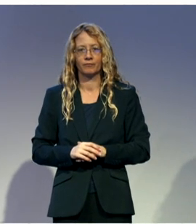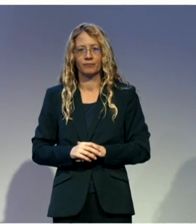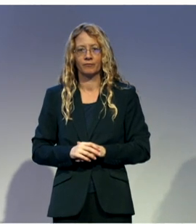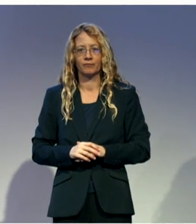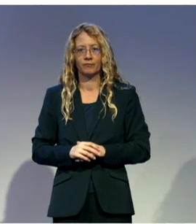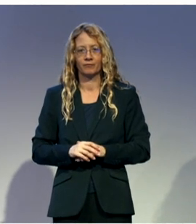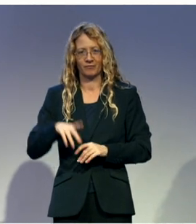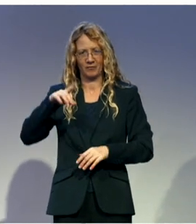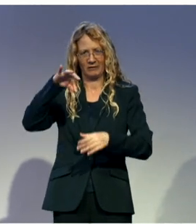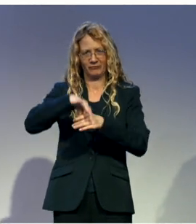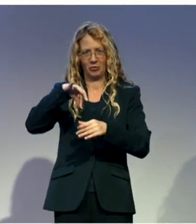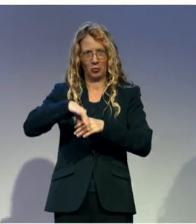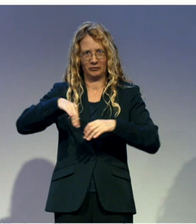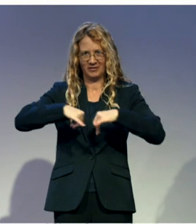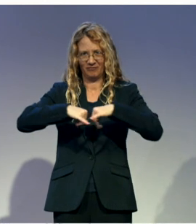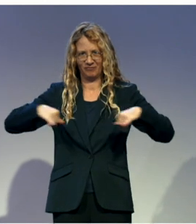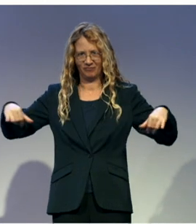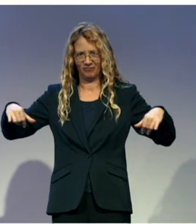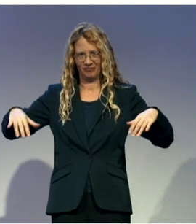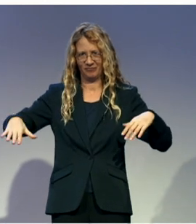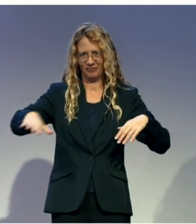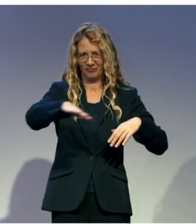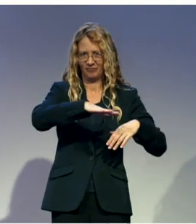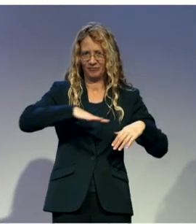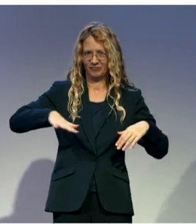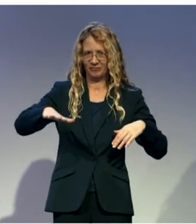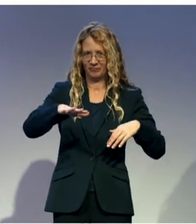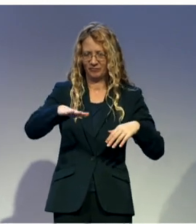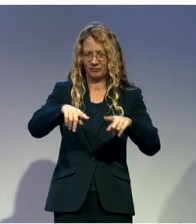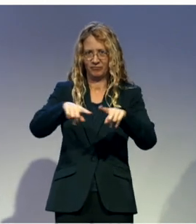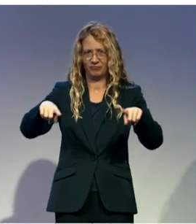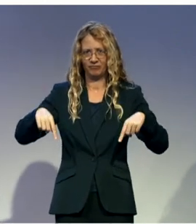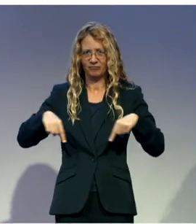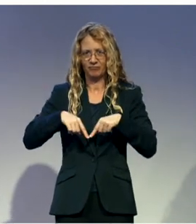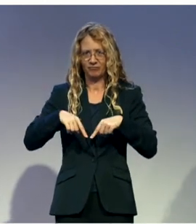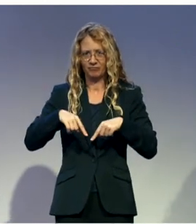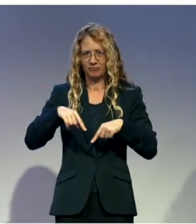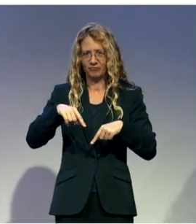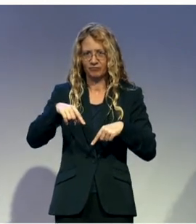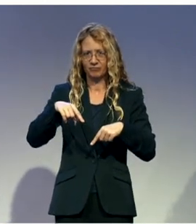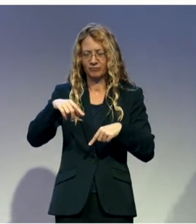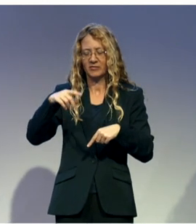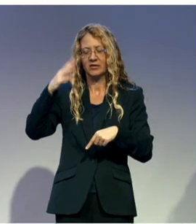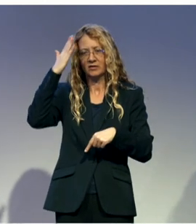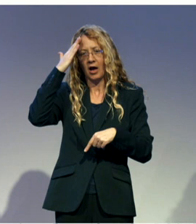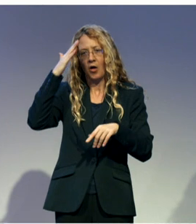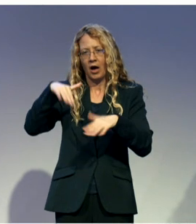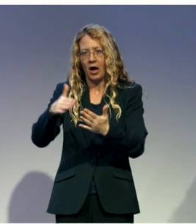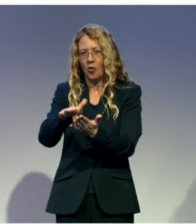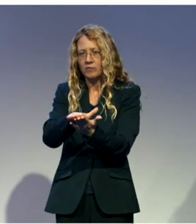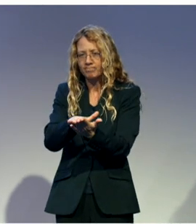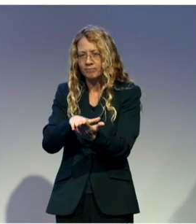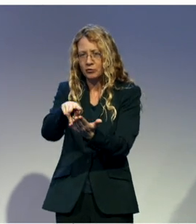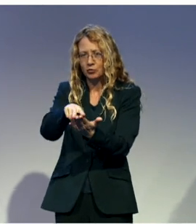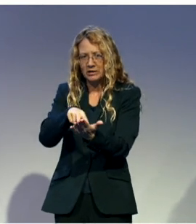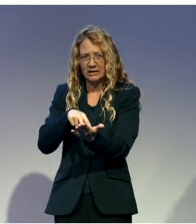of the 22 districts we are working in, we worked in about six districts. And six people also managed to stand, as